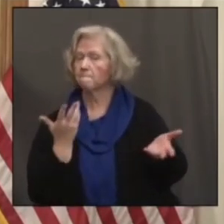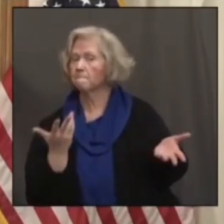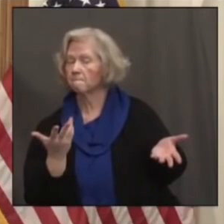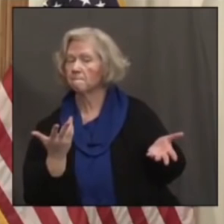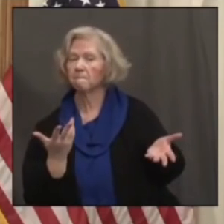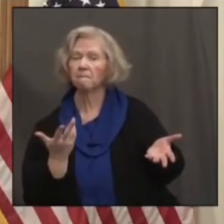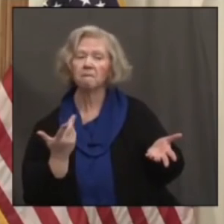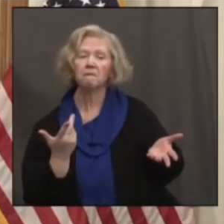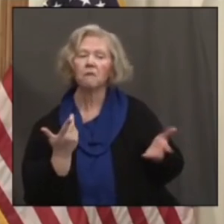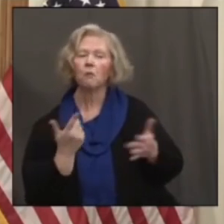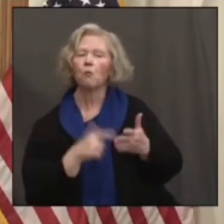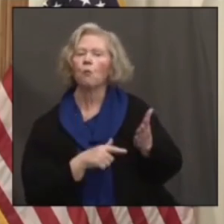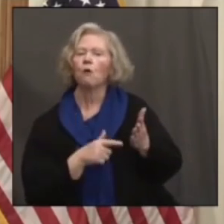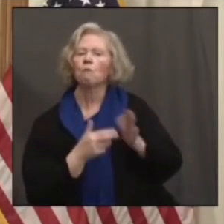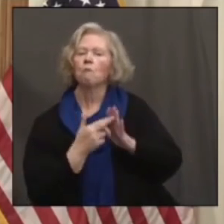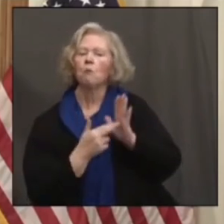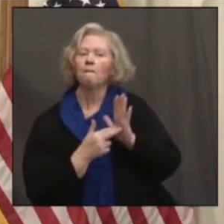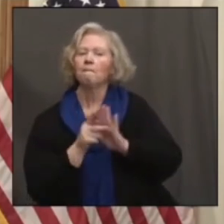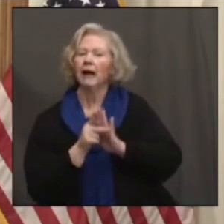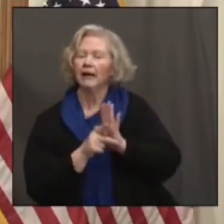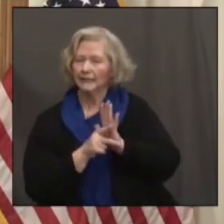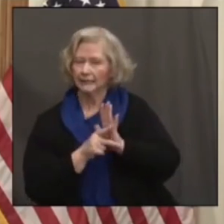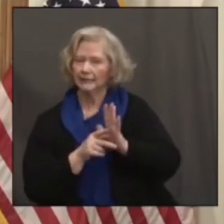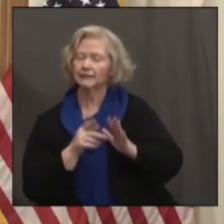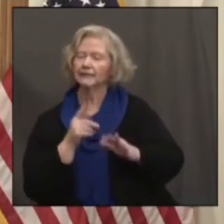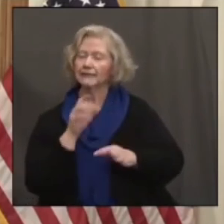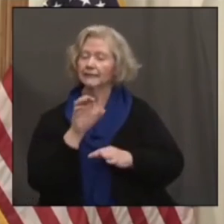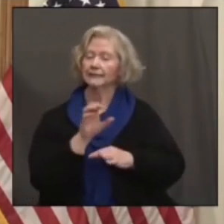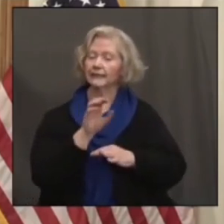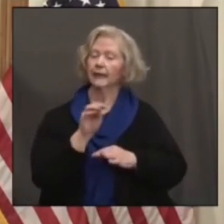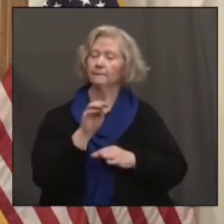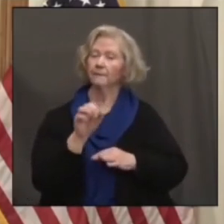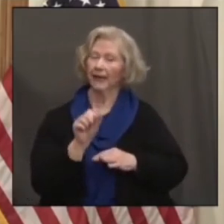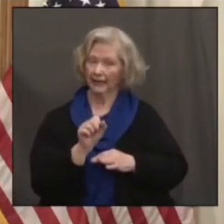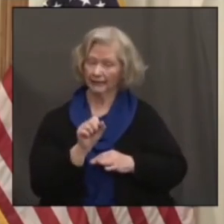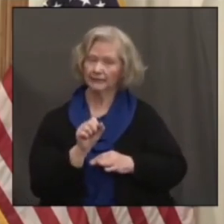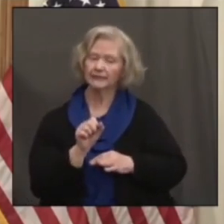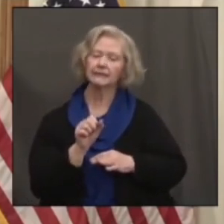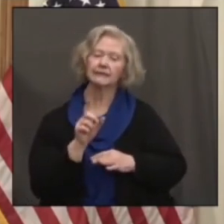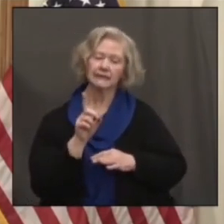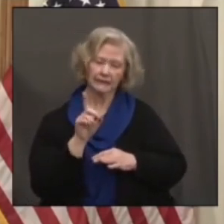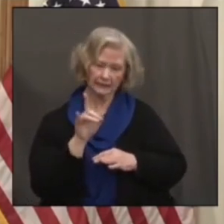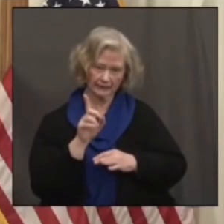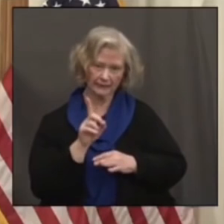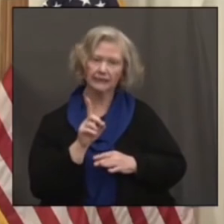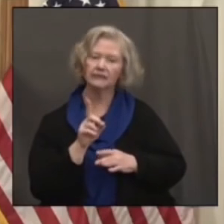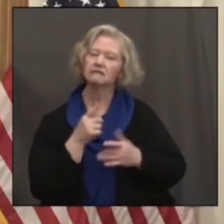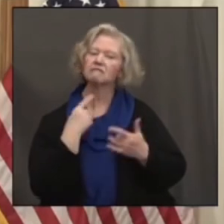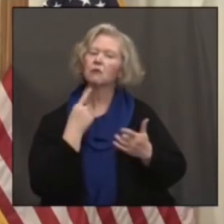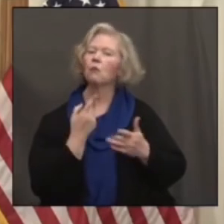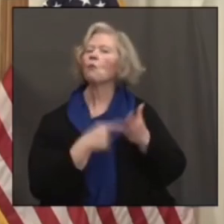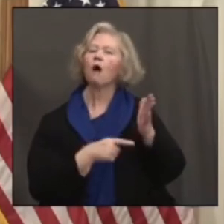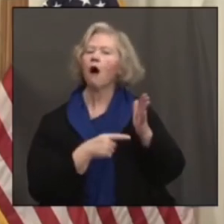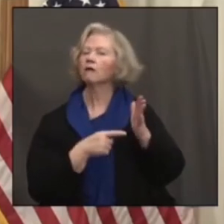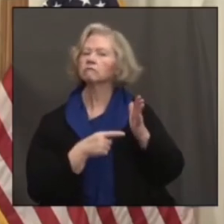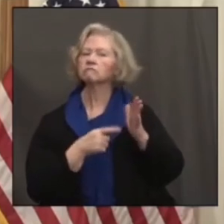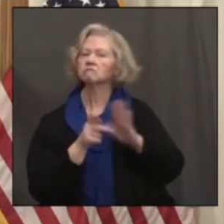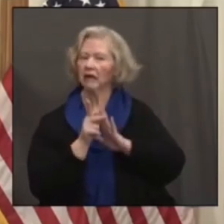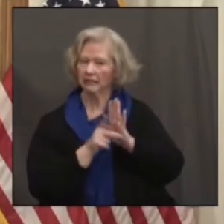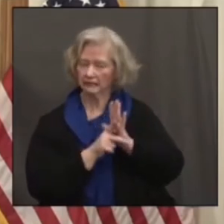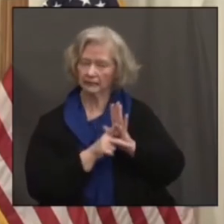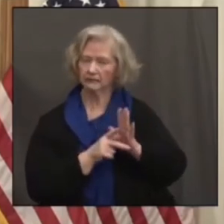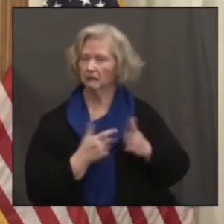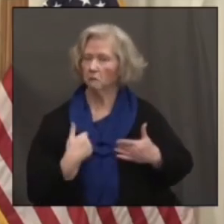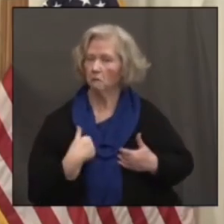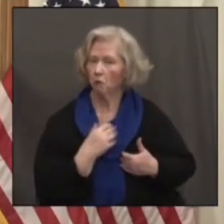CMS has, you know, obviously issued its updated guidelines. Any idea